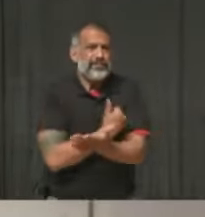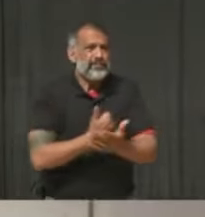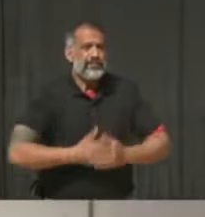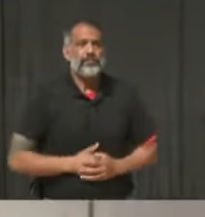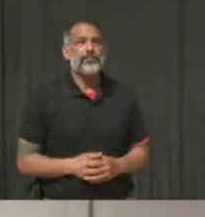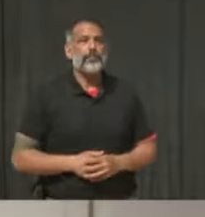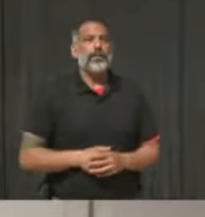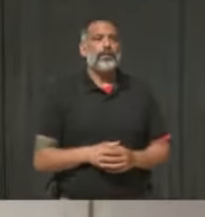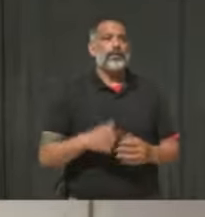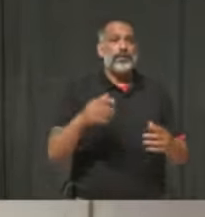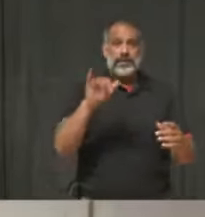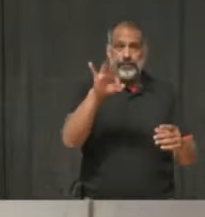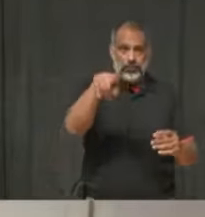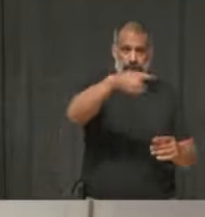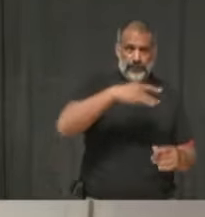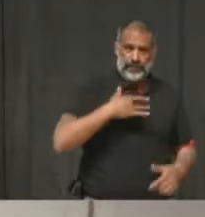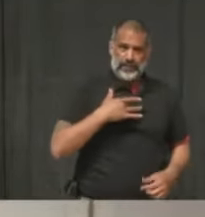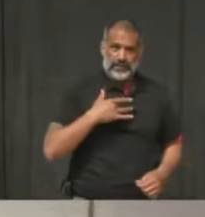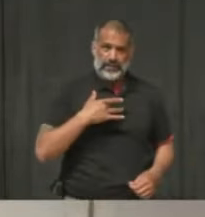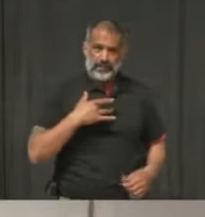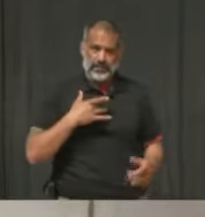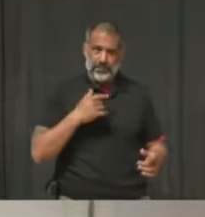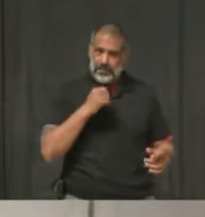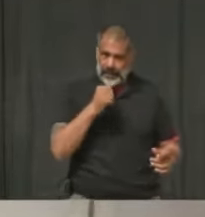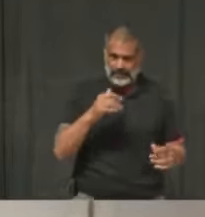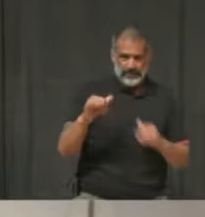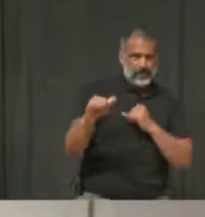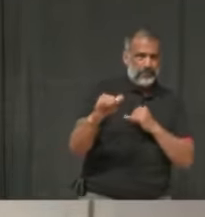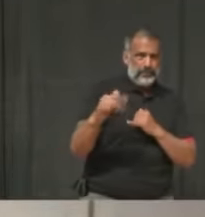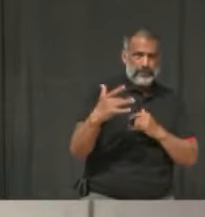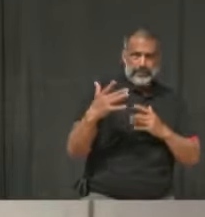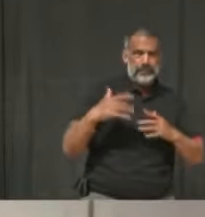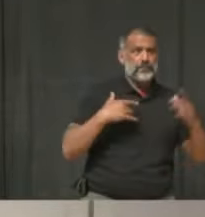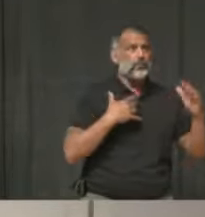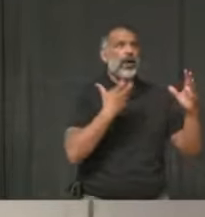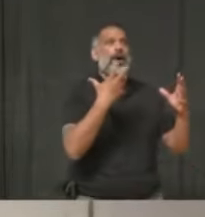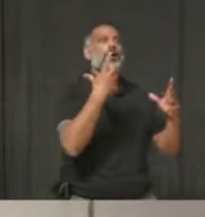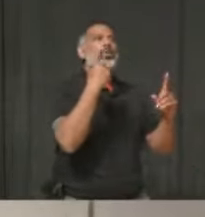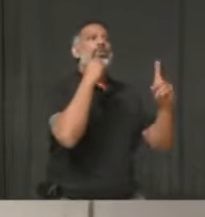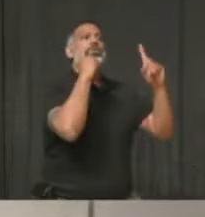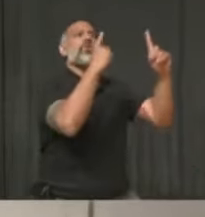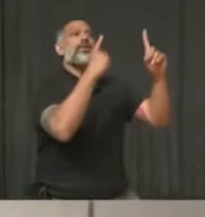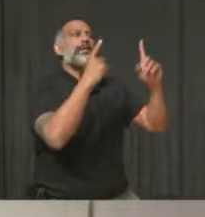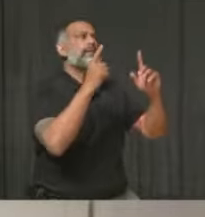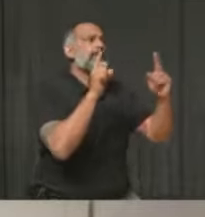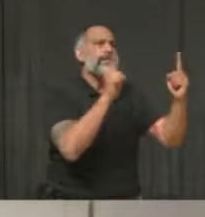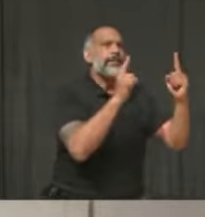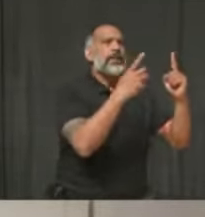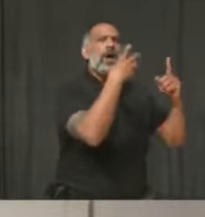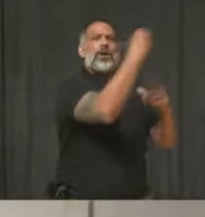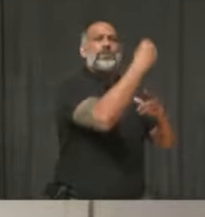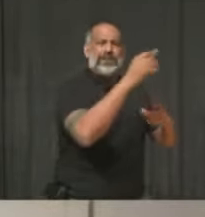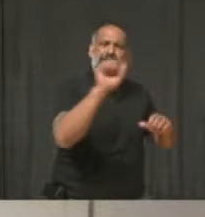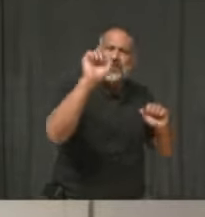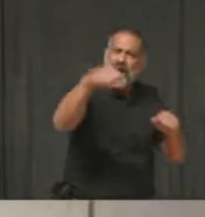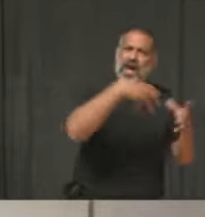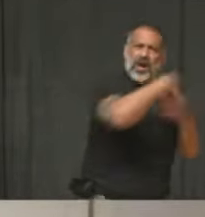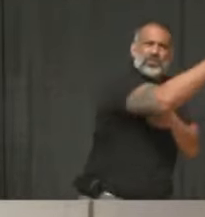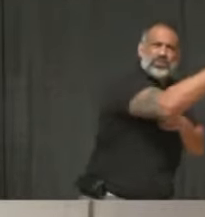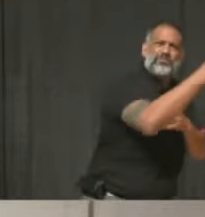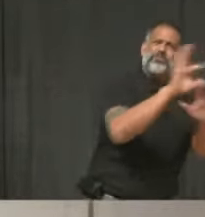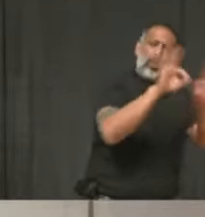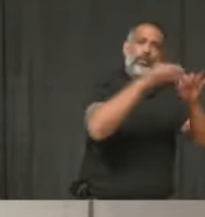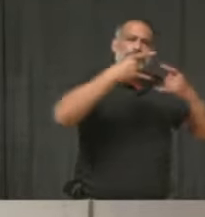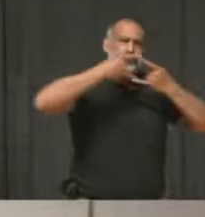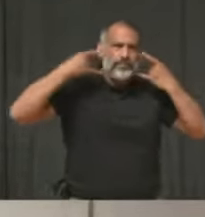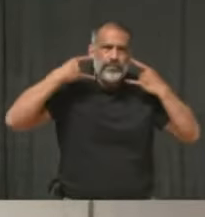belong to the same family, this means wear a mask. Same holds, by the way, for all the kids on playgrounds. know, kids typically